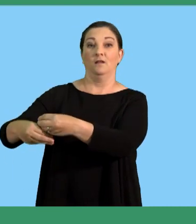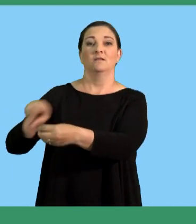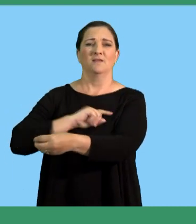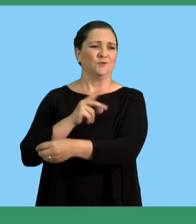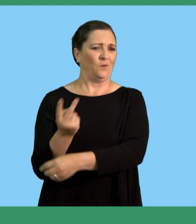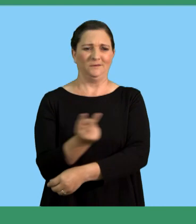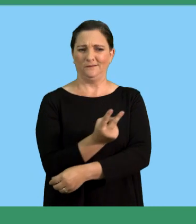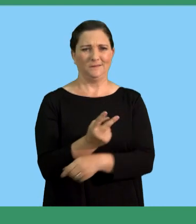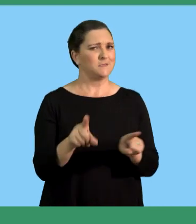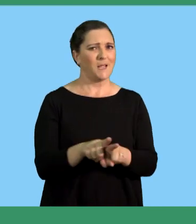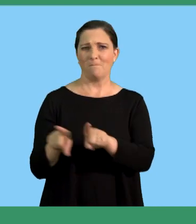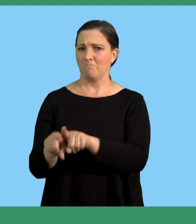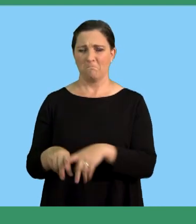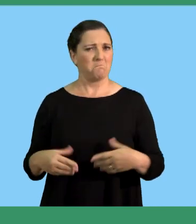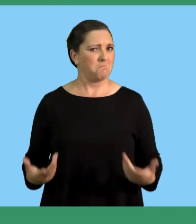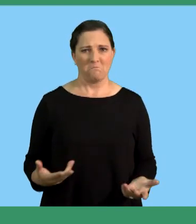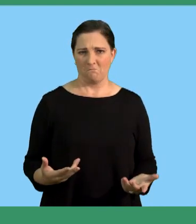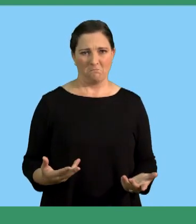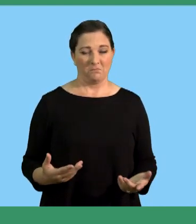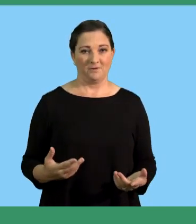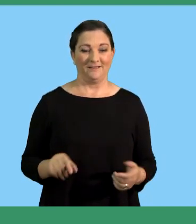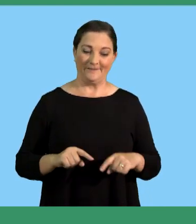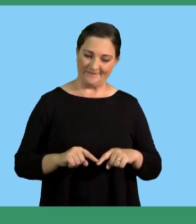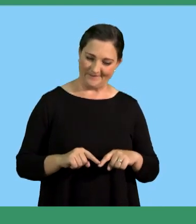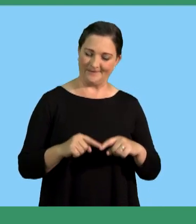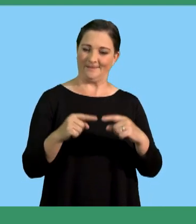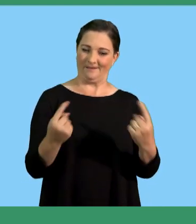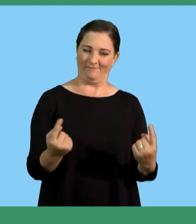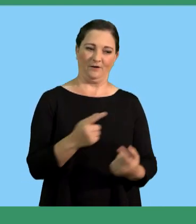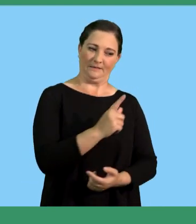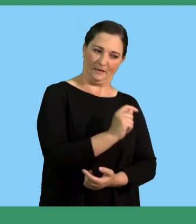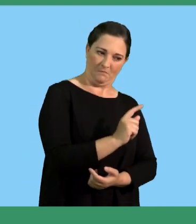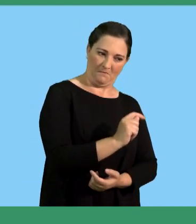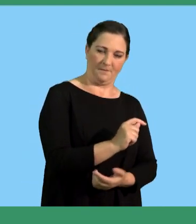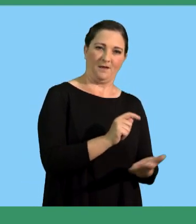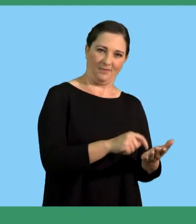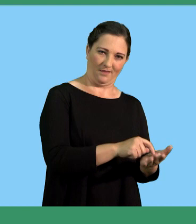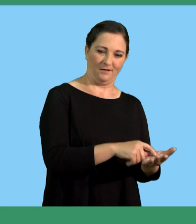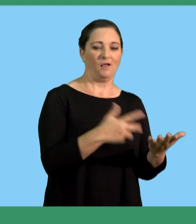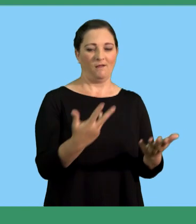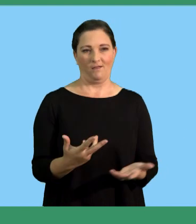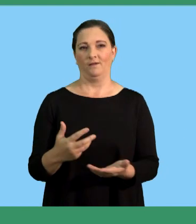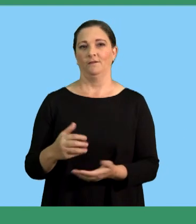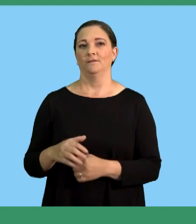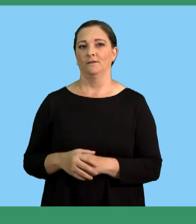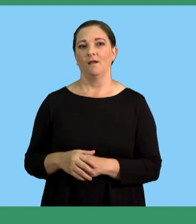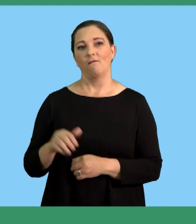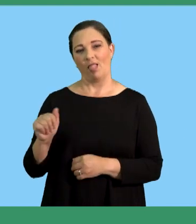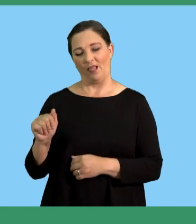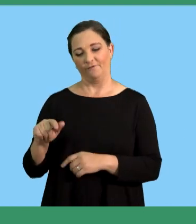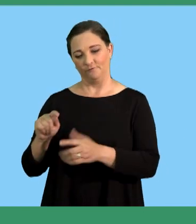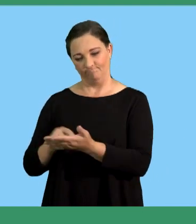talking about compounded, it has to be calculated differently from the way in which the simple interest for TAPELO would be